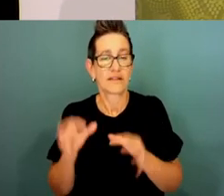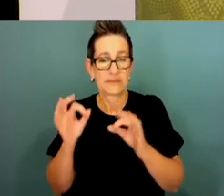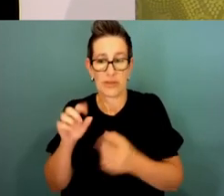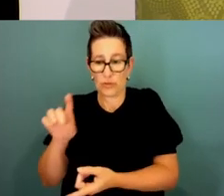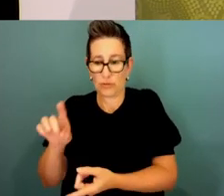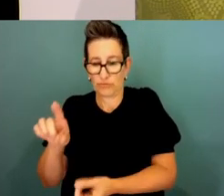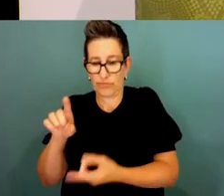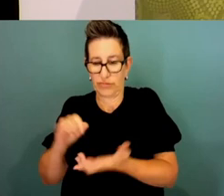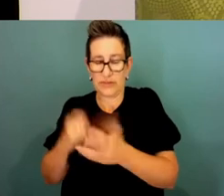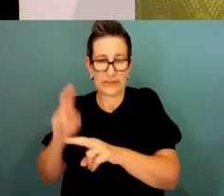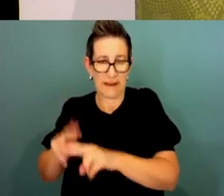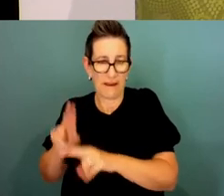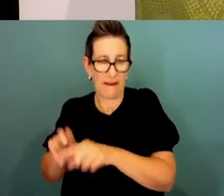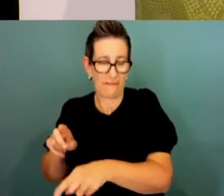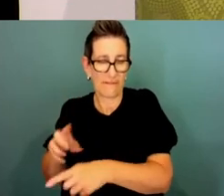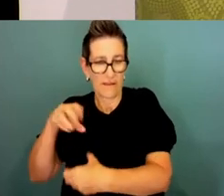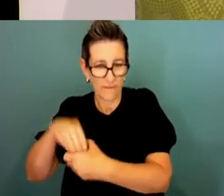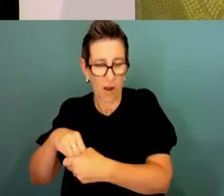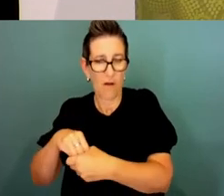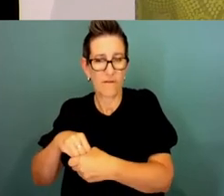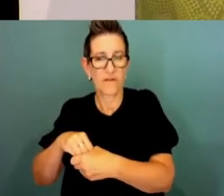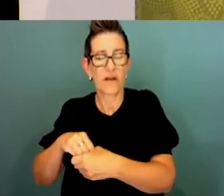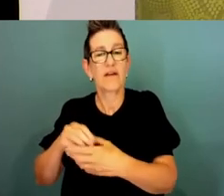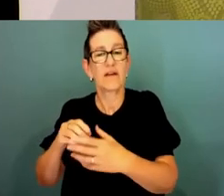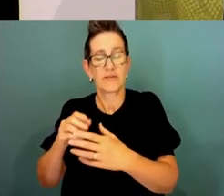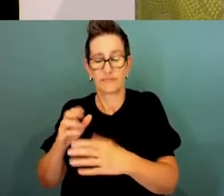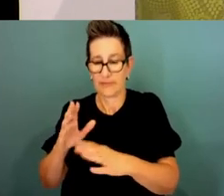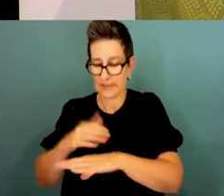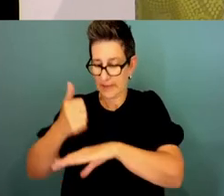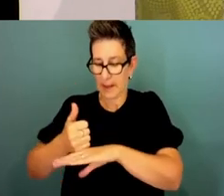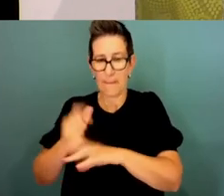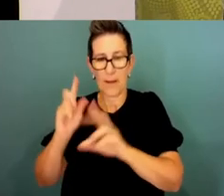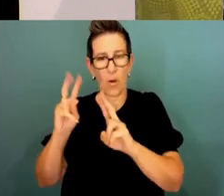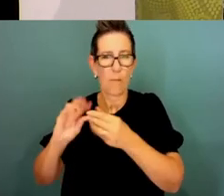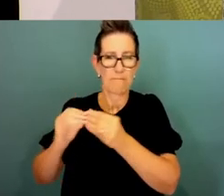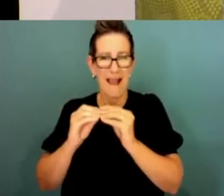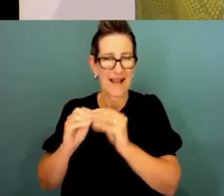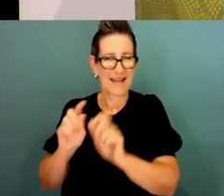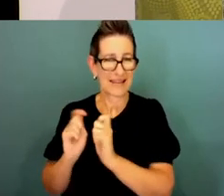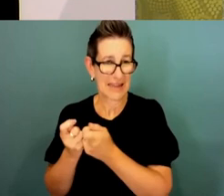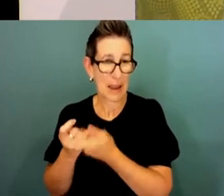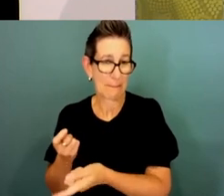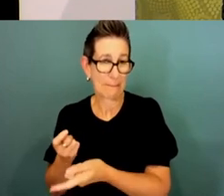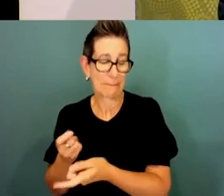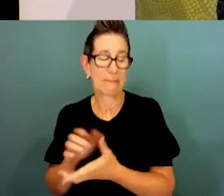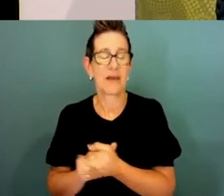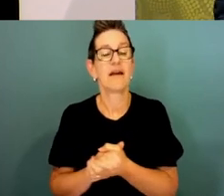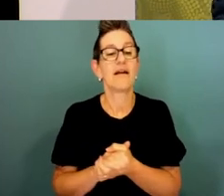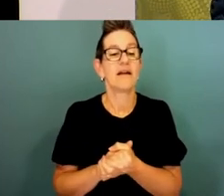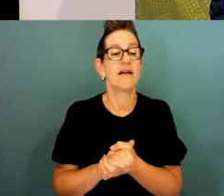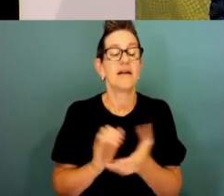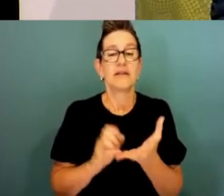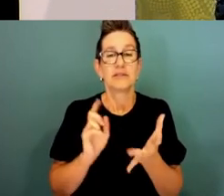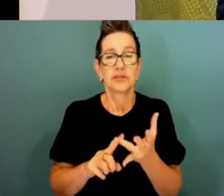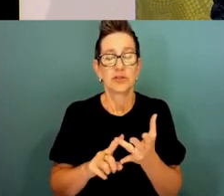and I know there will be some bumps, but I am genuinely hoping we can move through that reasonably quickly. So, in conclusion, there